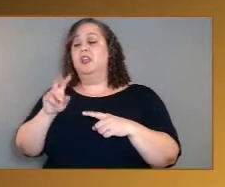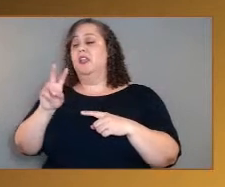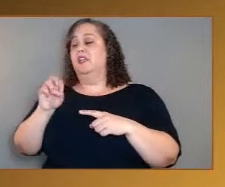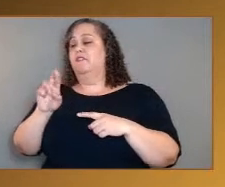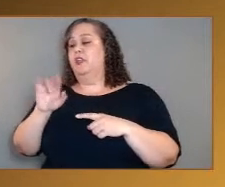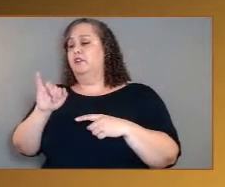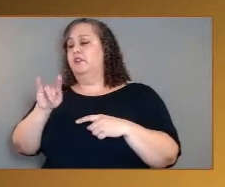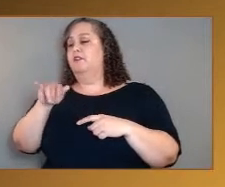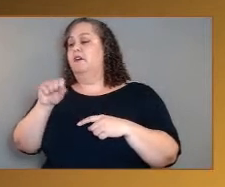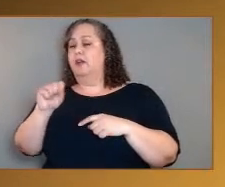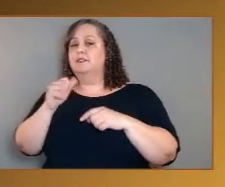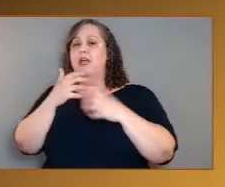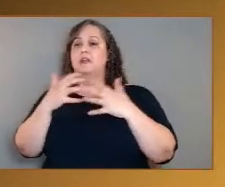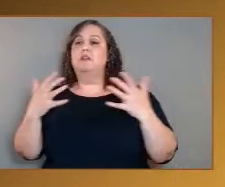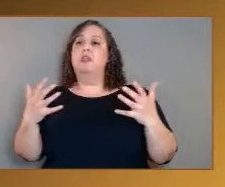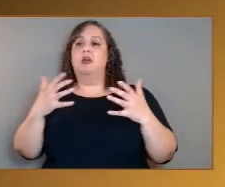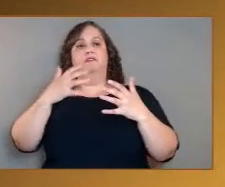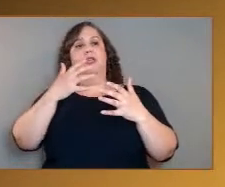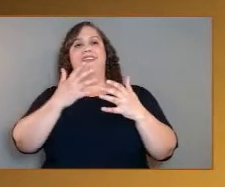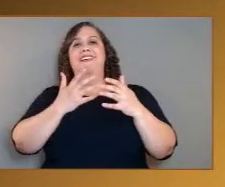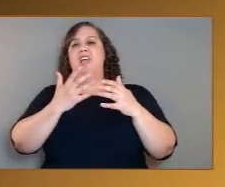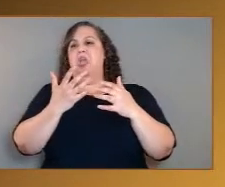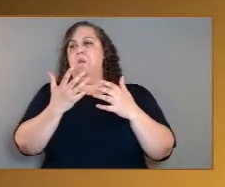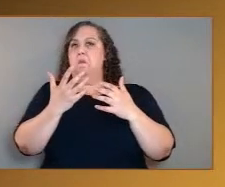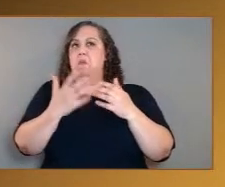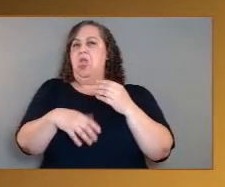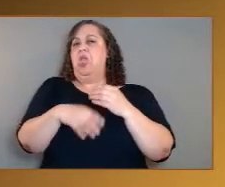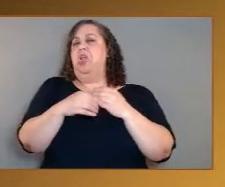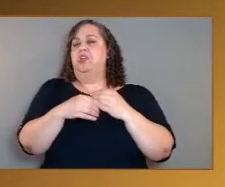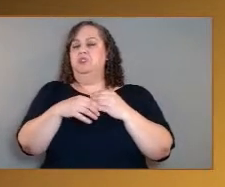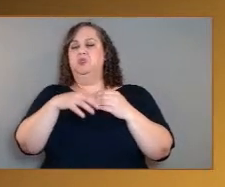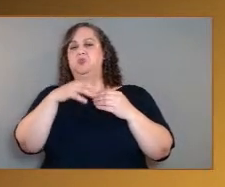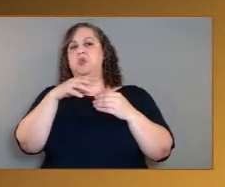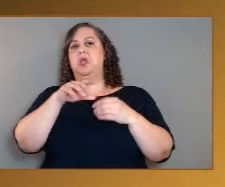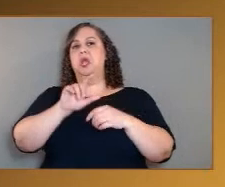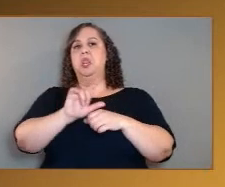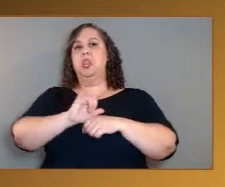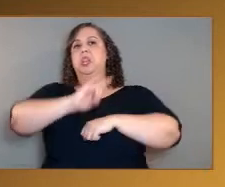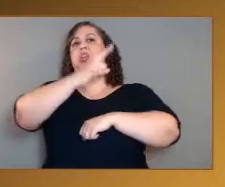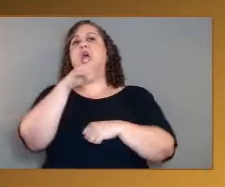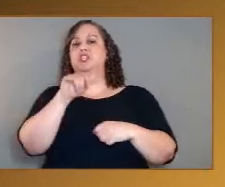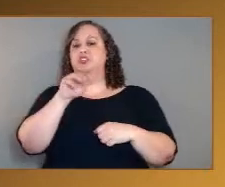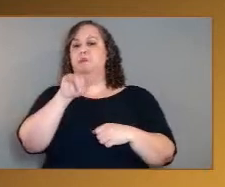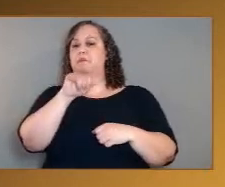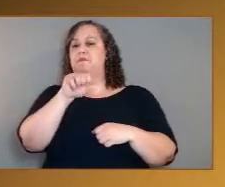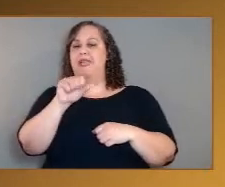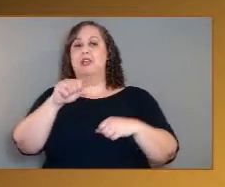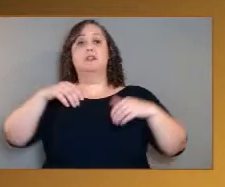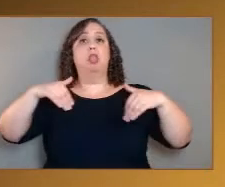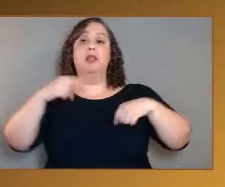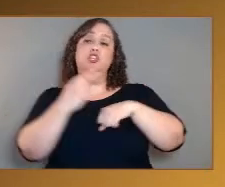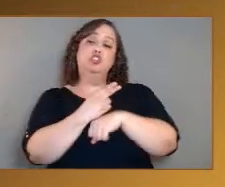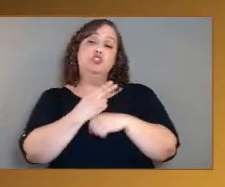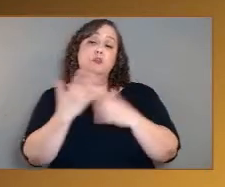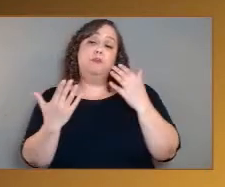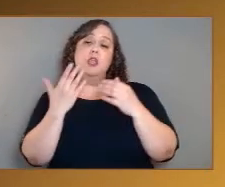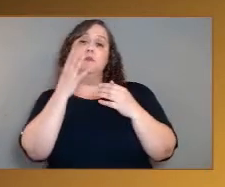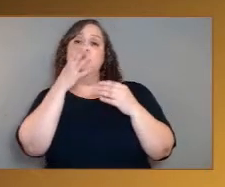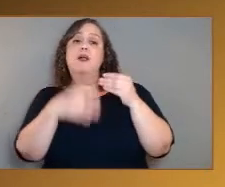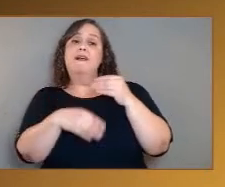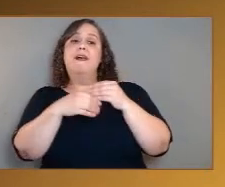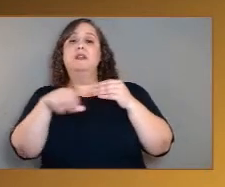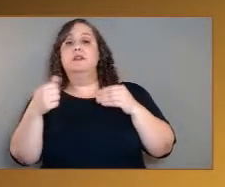that NASA will decide to add another payload on that's, you know, being developed as we speak and